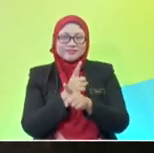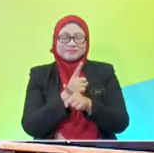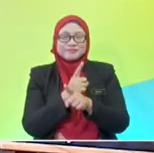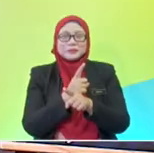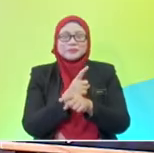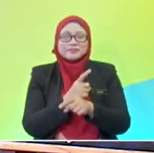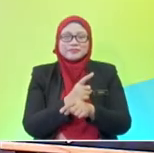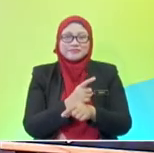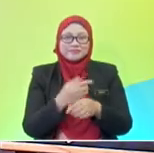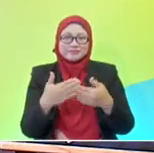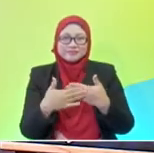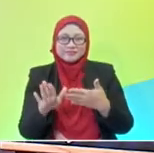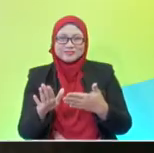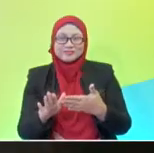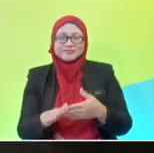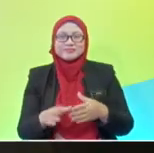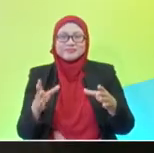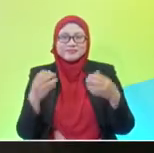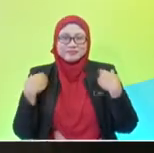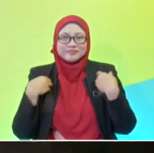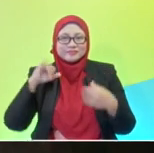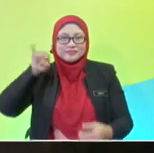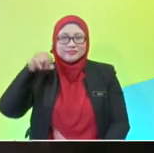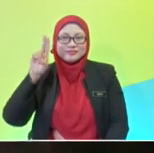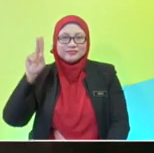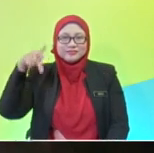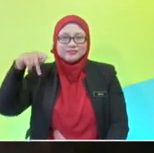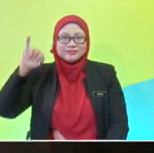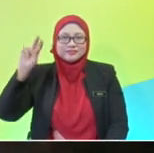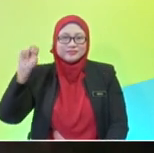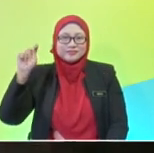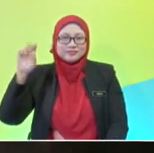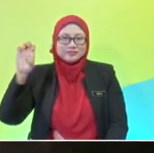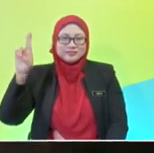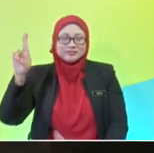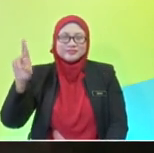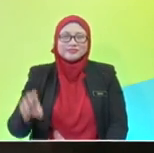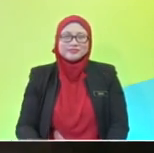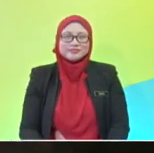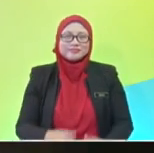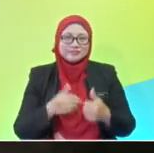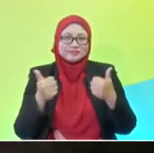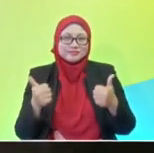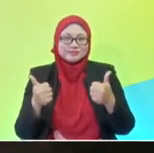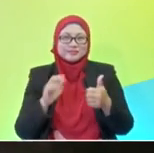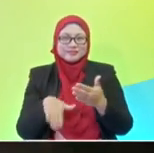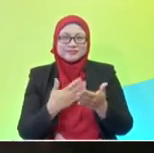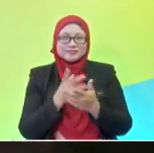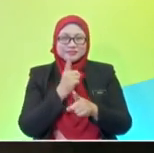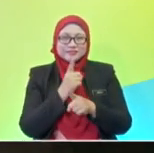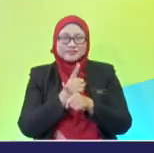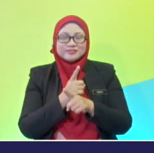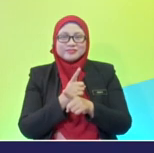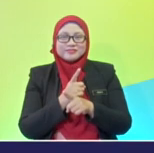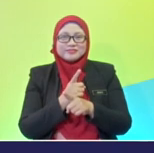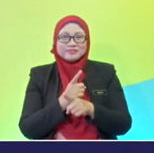We have Jupiter! Let's check, let's check! Well done, well done, guys! And then we have the one with